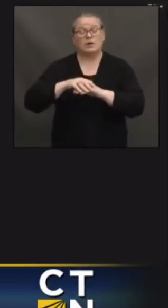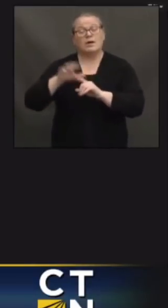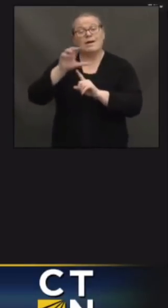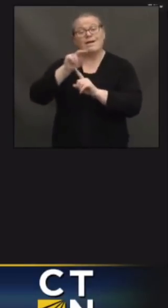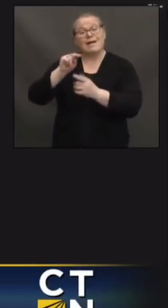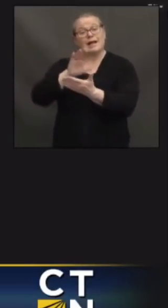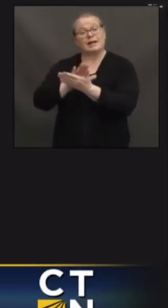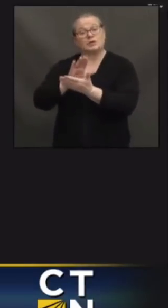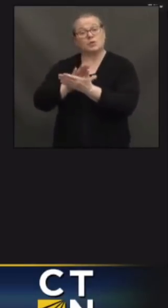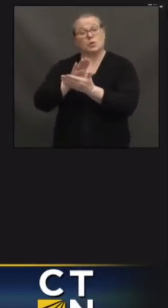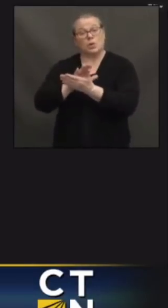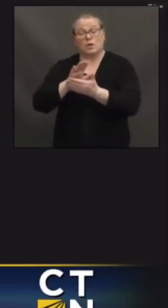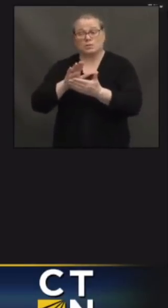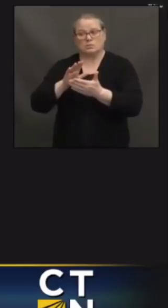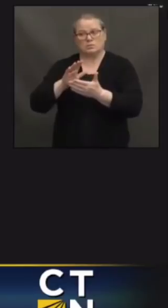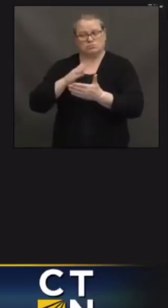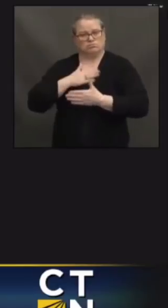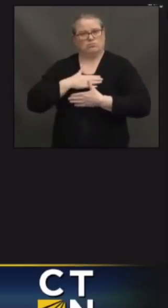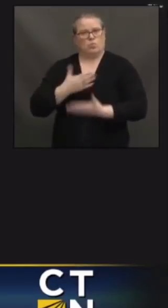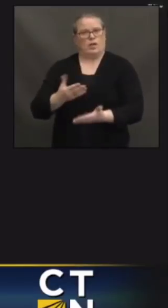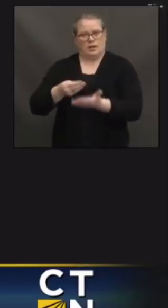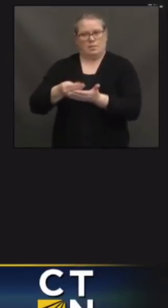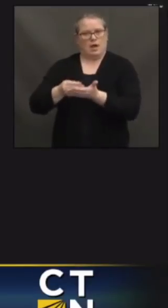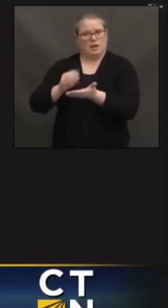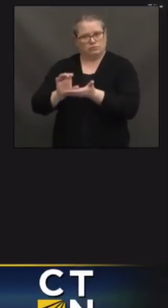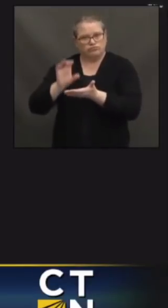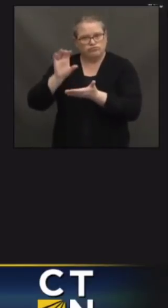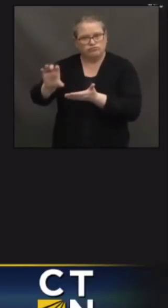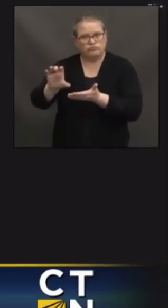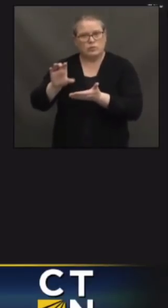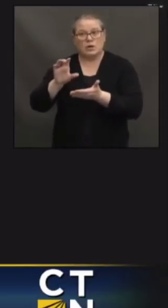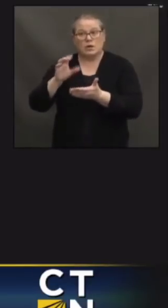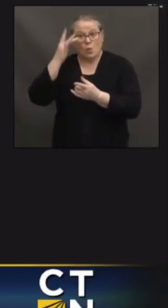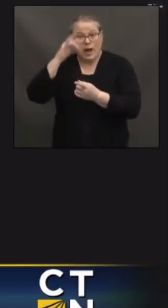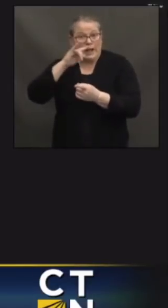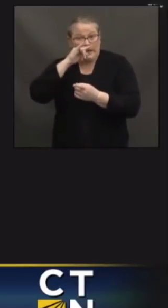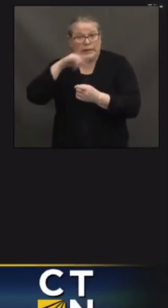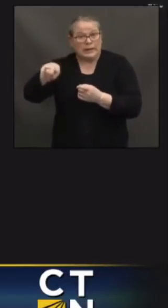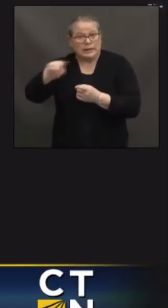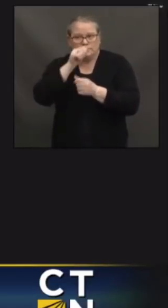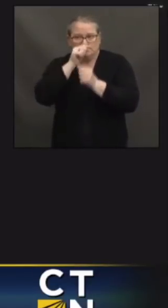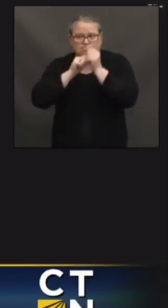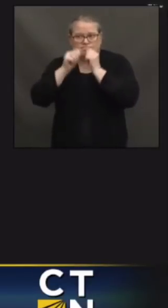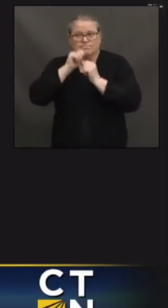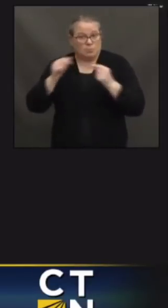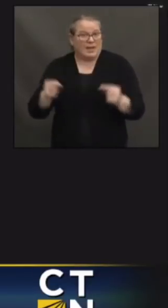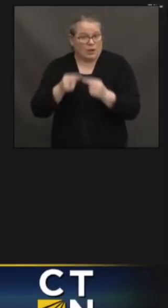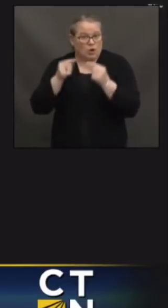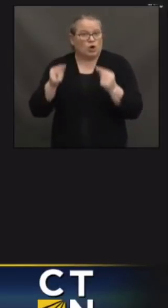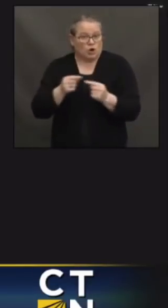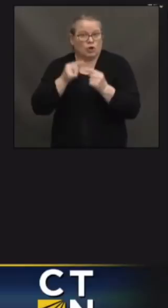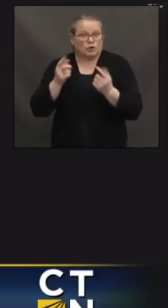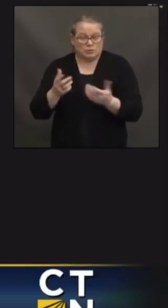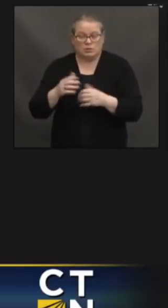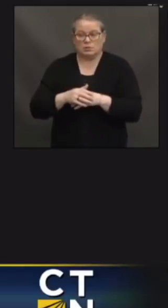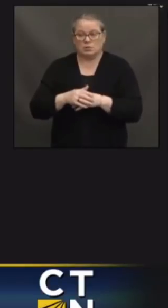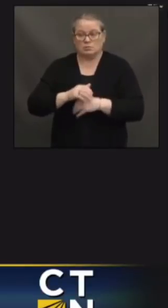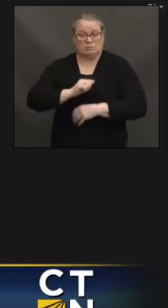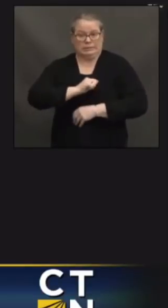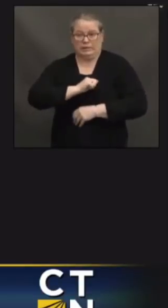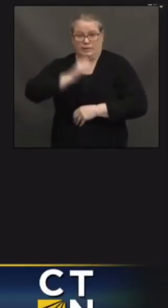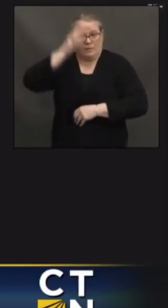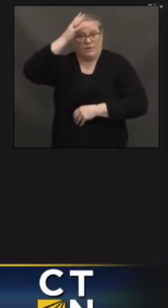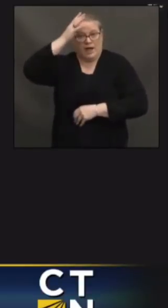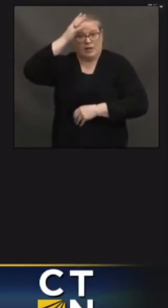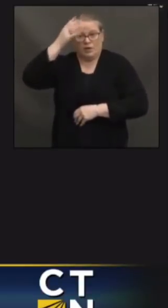and in schools across the country is because we know that kids have been hurt by this crisis. You know, I'm a parent of, you know, two